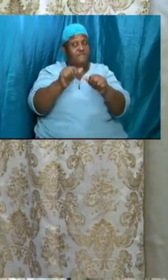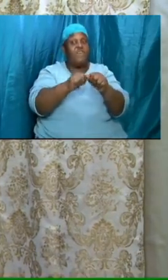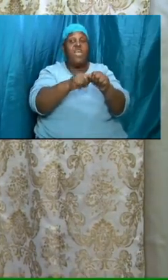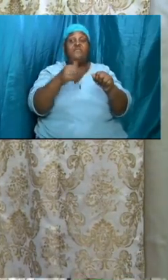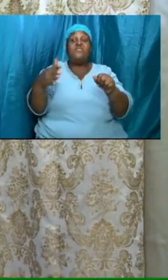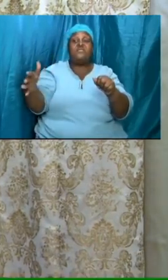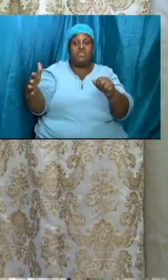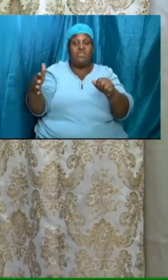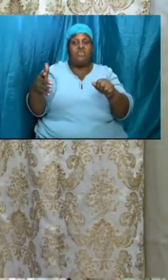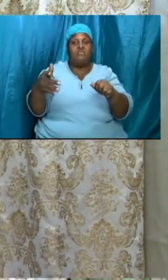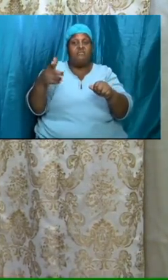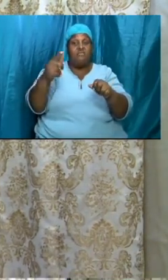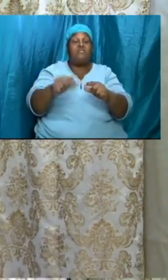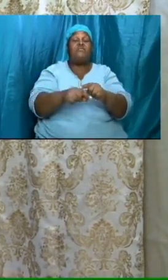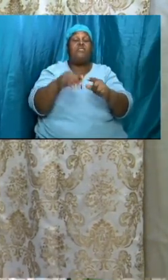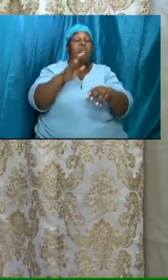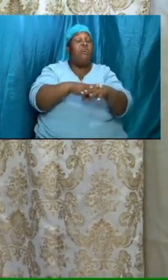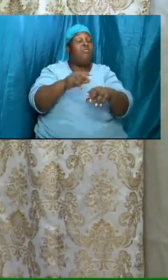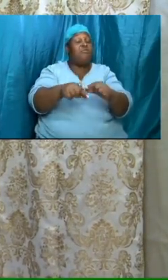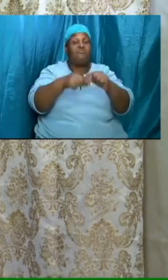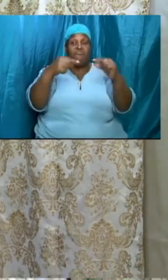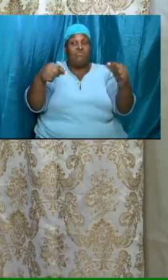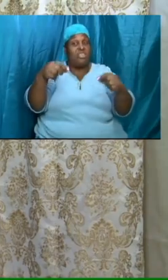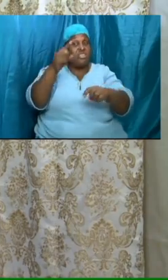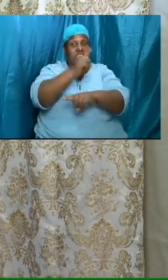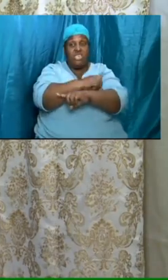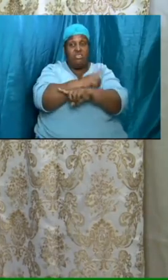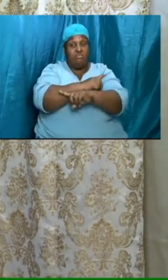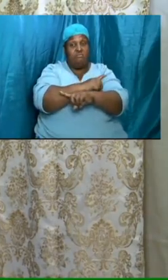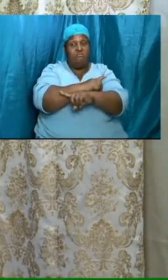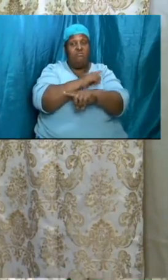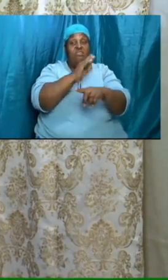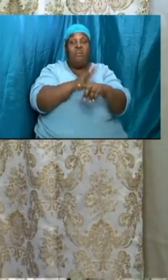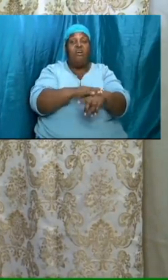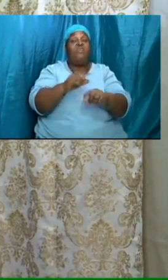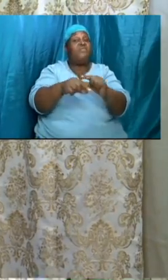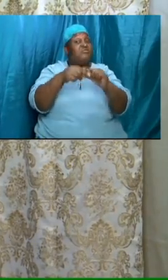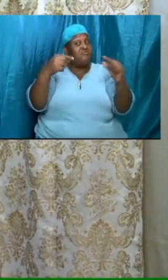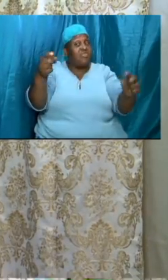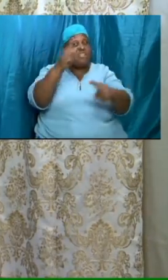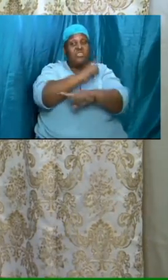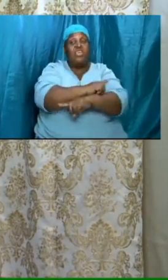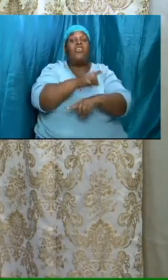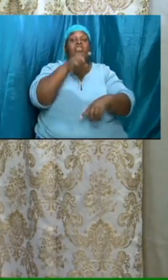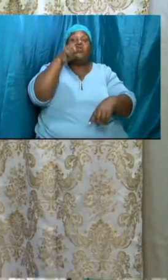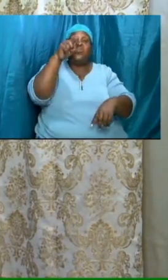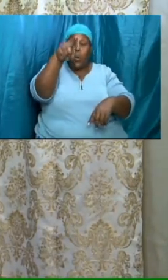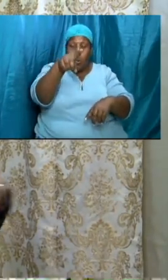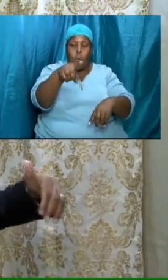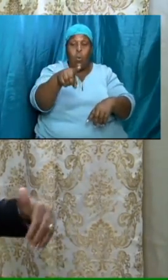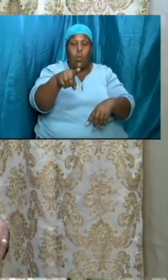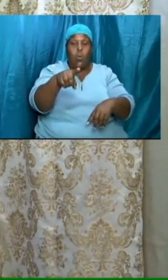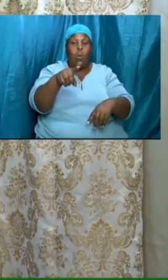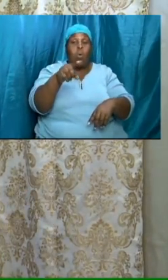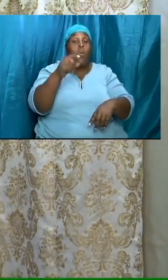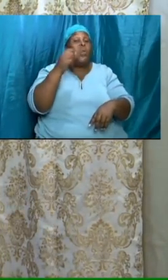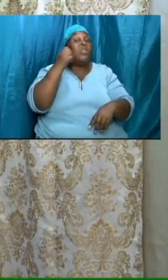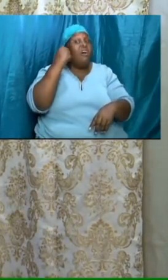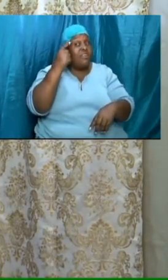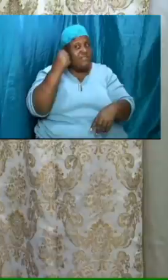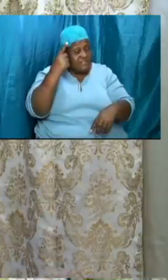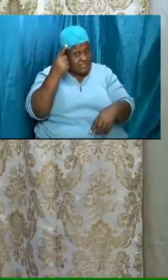that day that day will declare it you will understand that while i might be doing these things it is not of myself